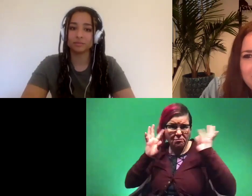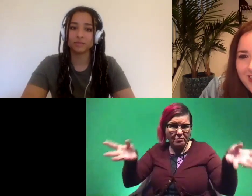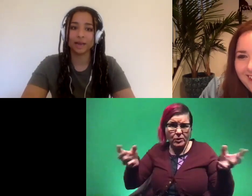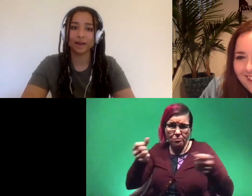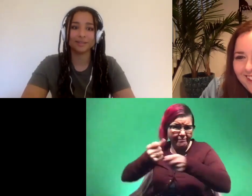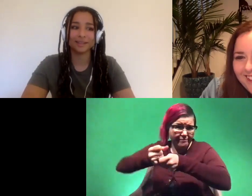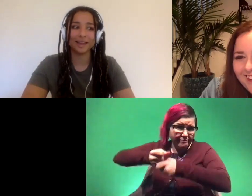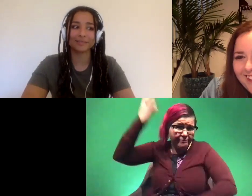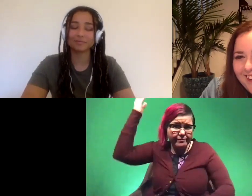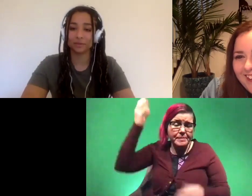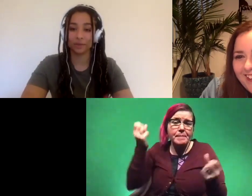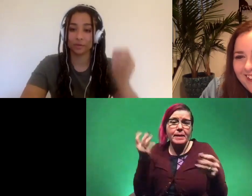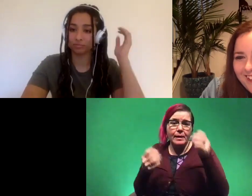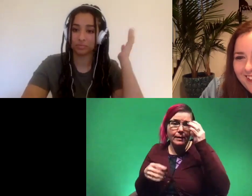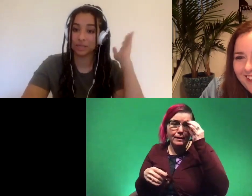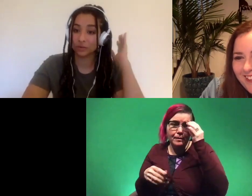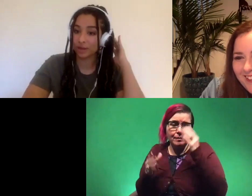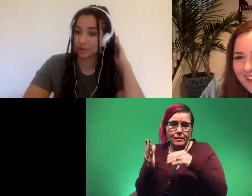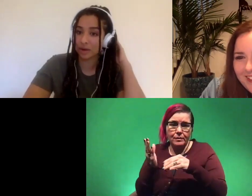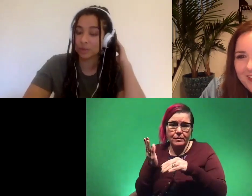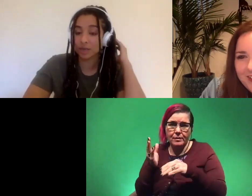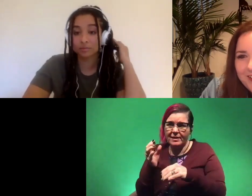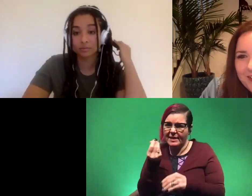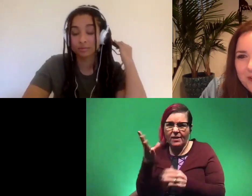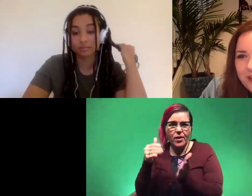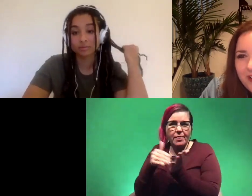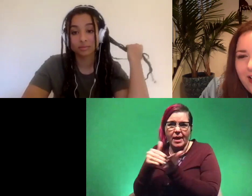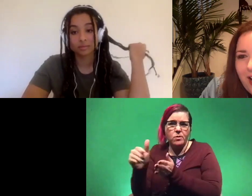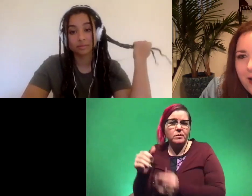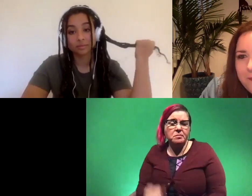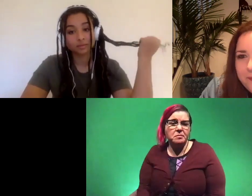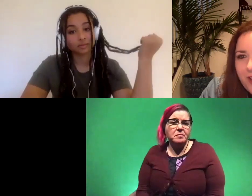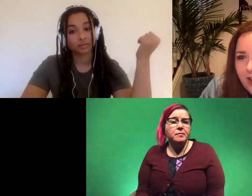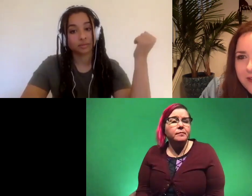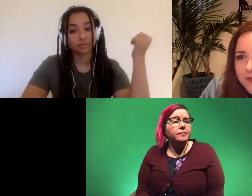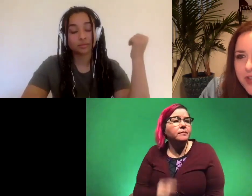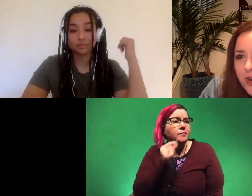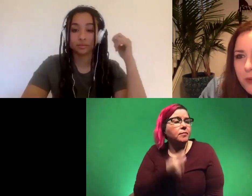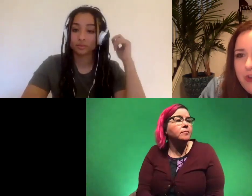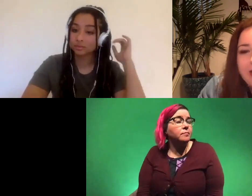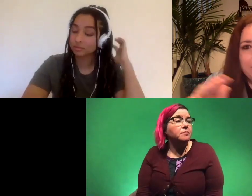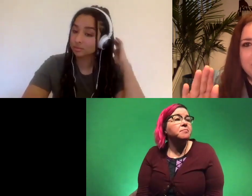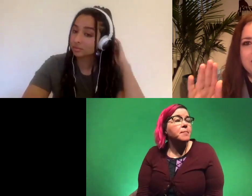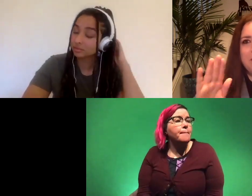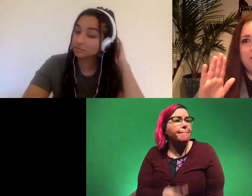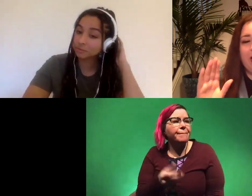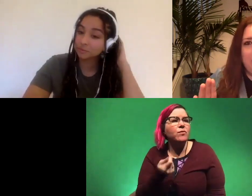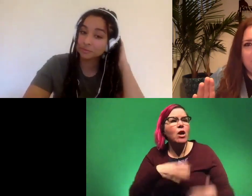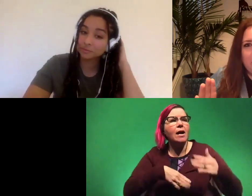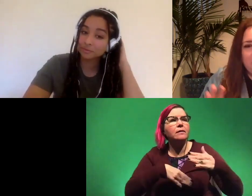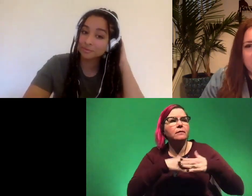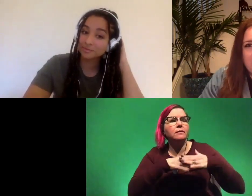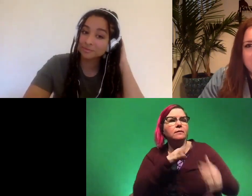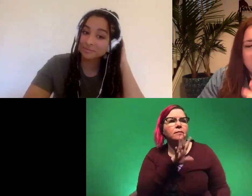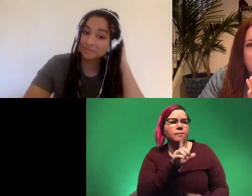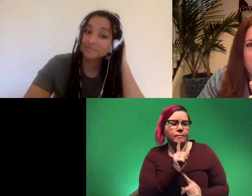yeah like definitely over several thousand i would say cool um awesome so we try to keep these to be right about